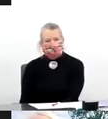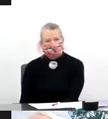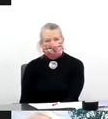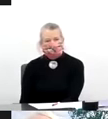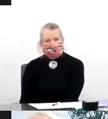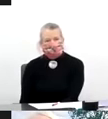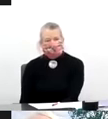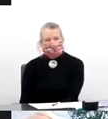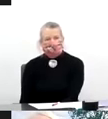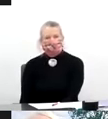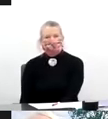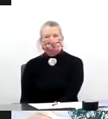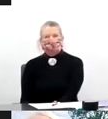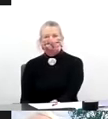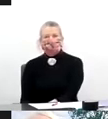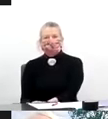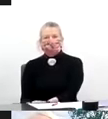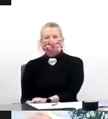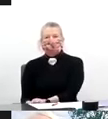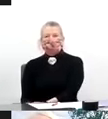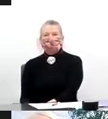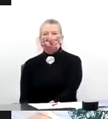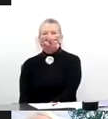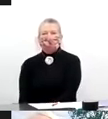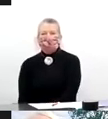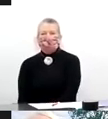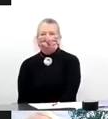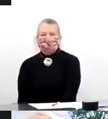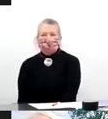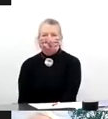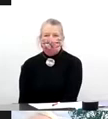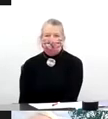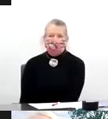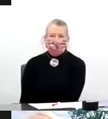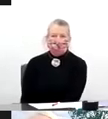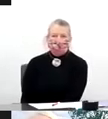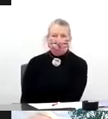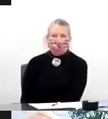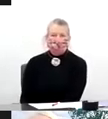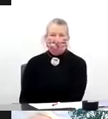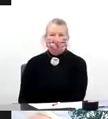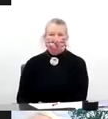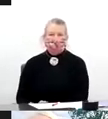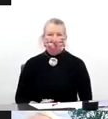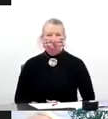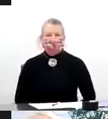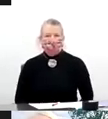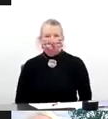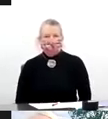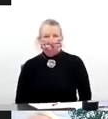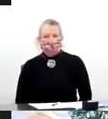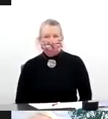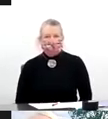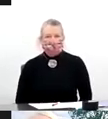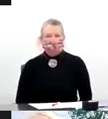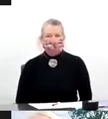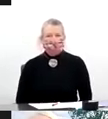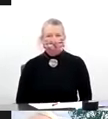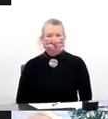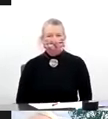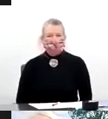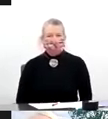syndrome of individuals who weeks and sometimes months or more following virological recovery